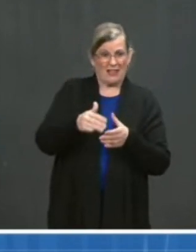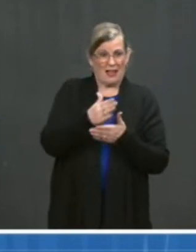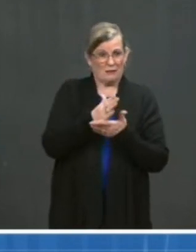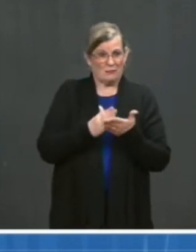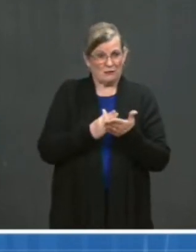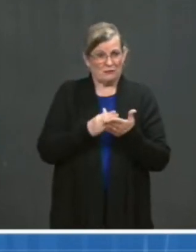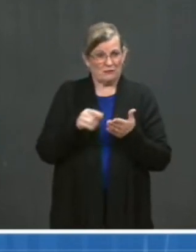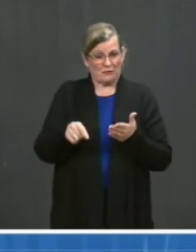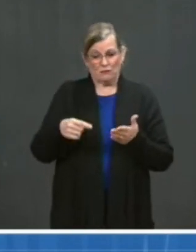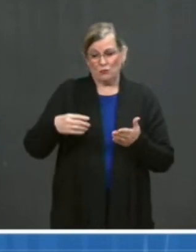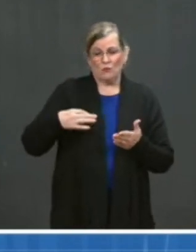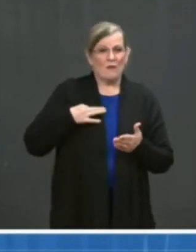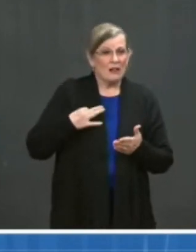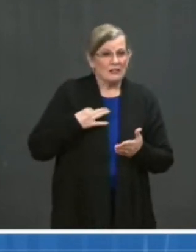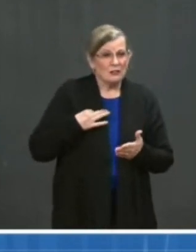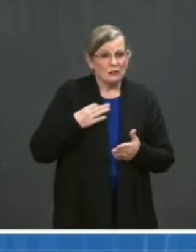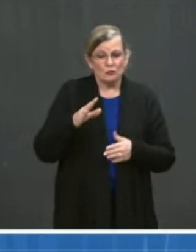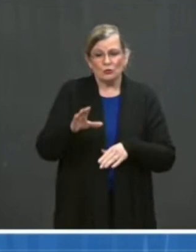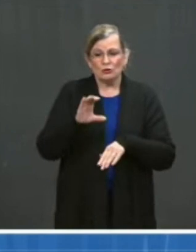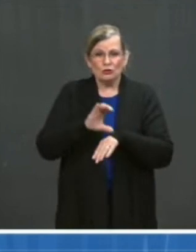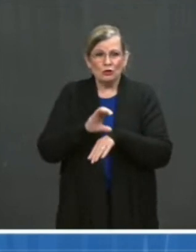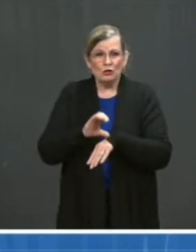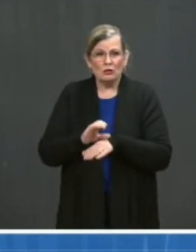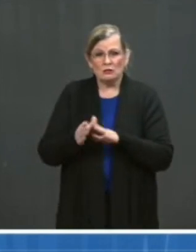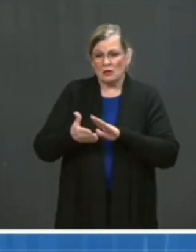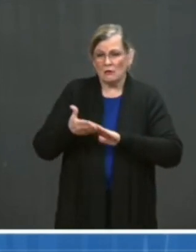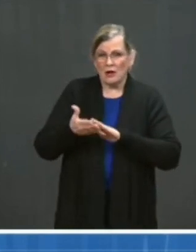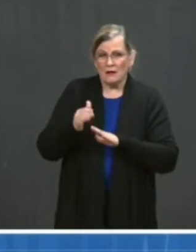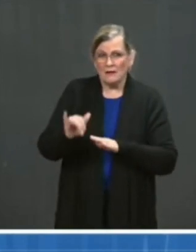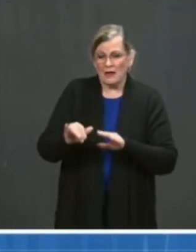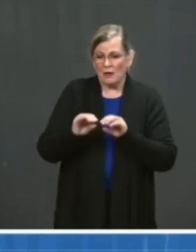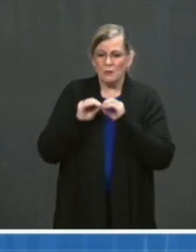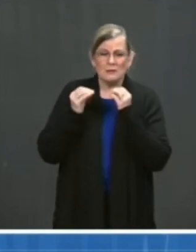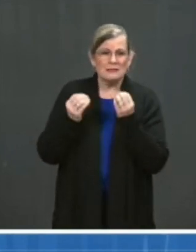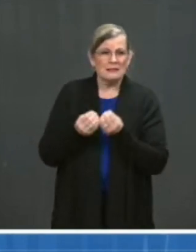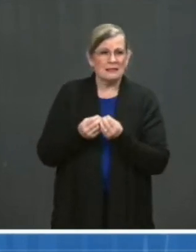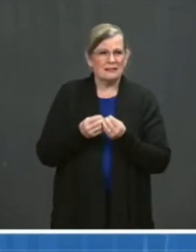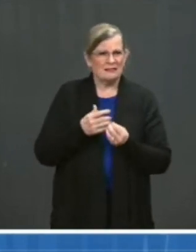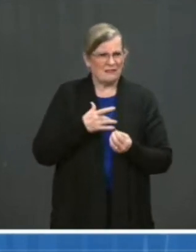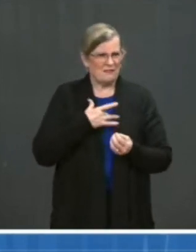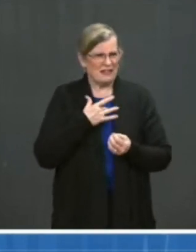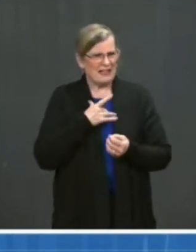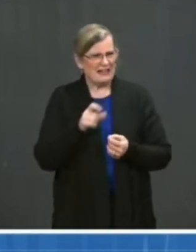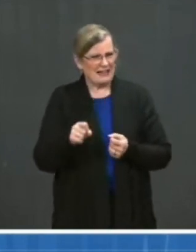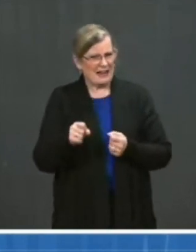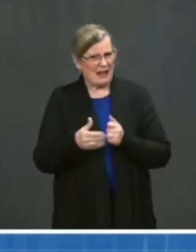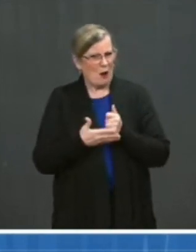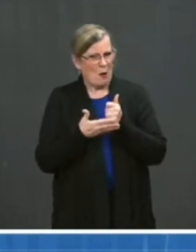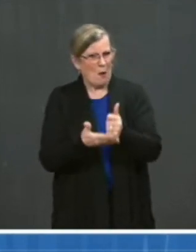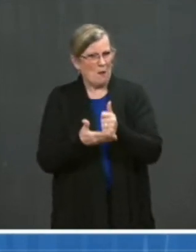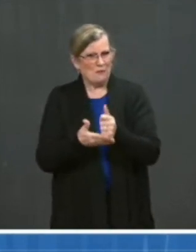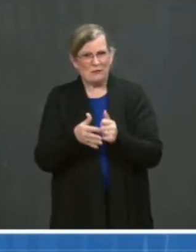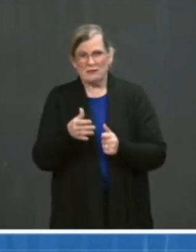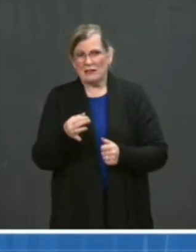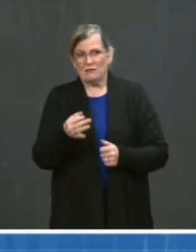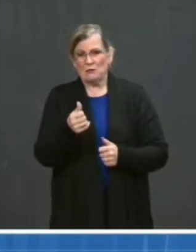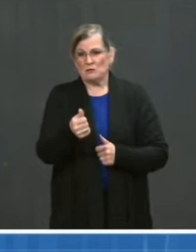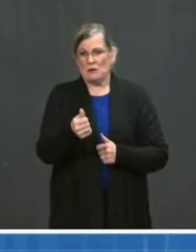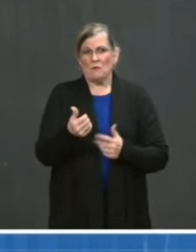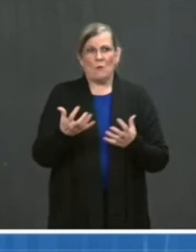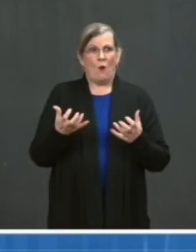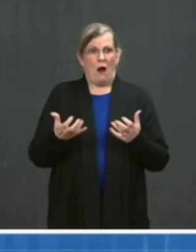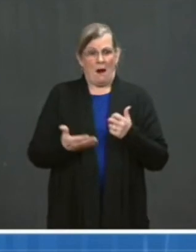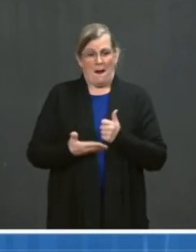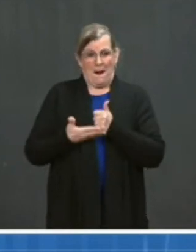church or temple, if you run an organization that you think can be helpful, or if you just want to help have an informed conversation with